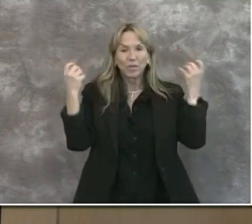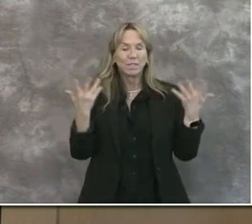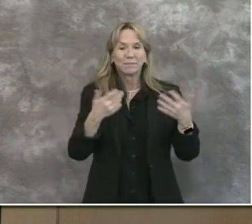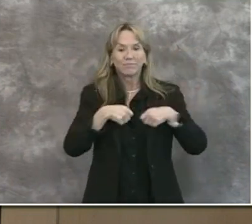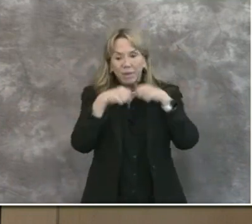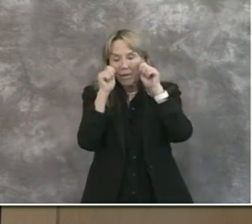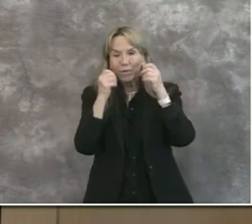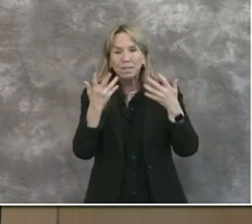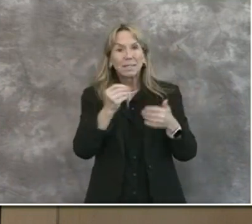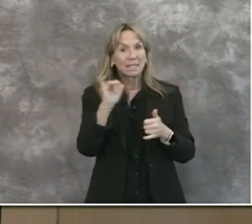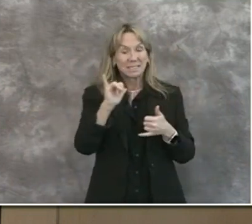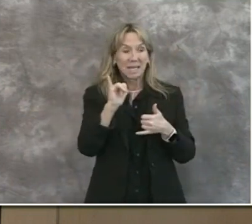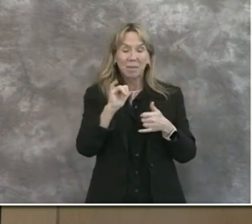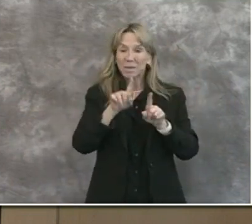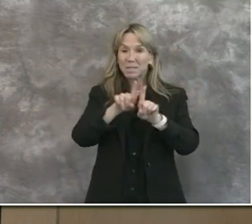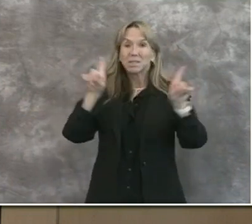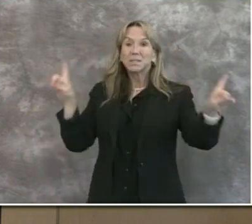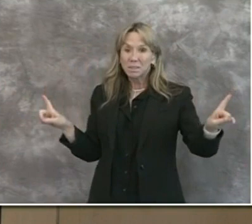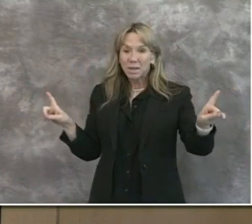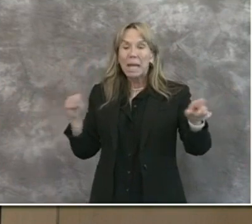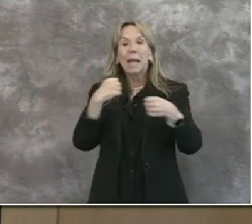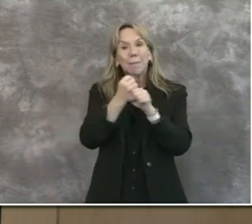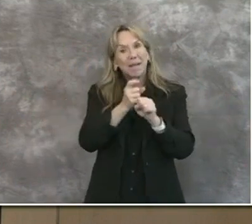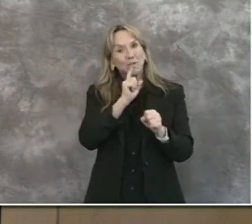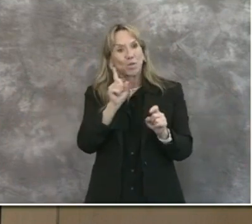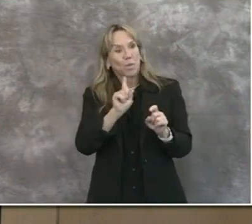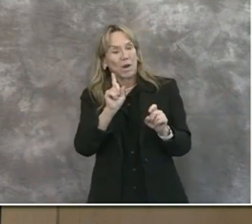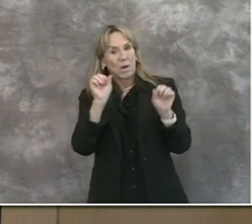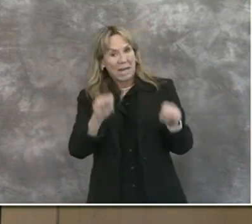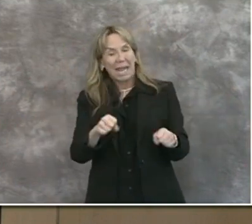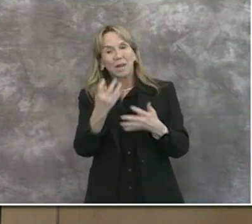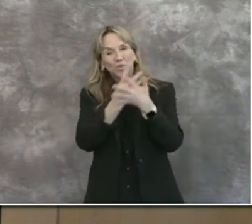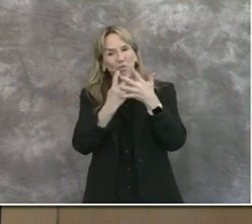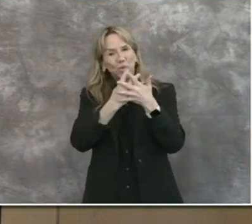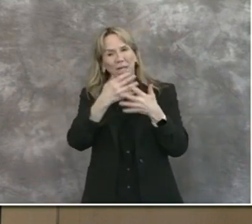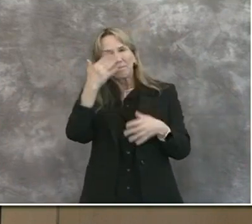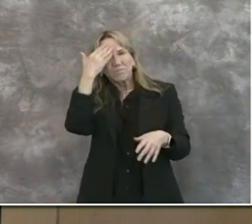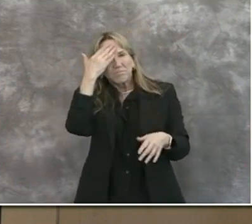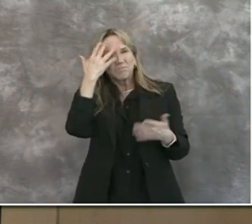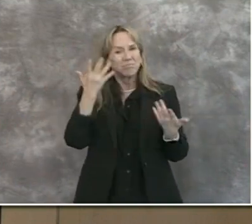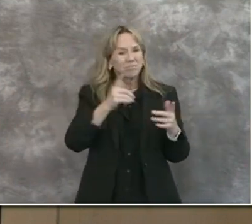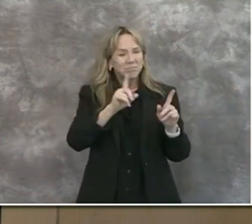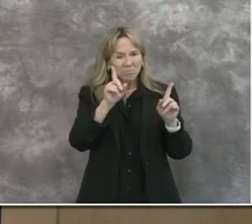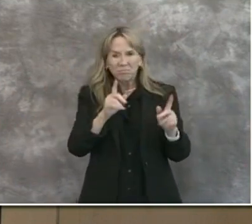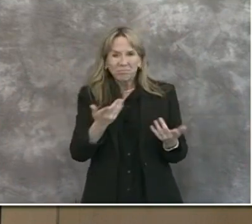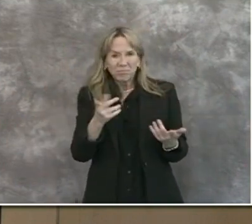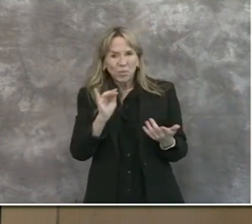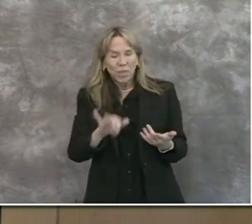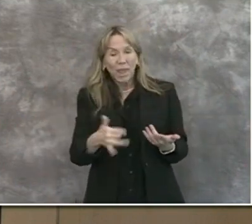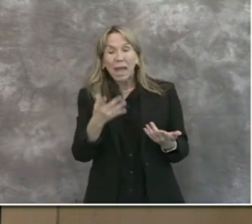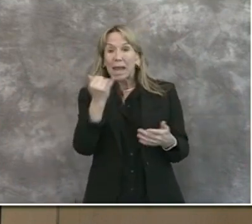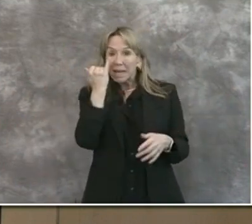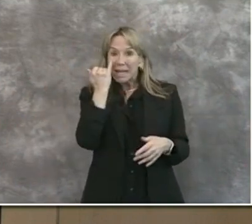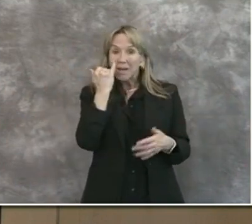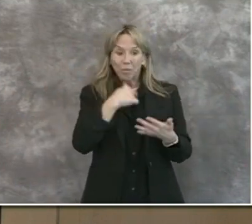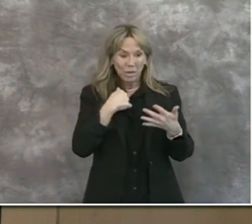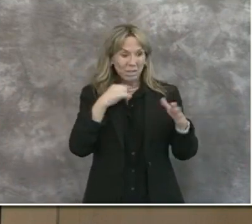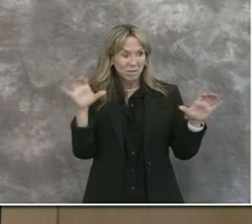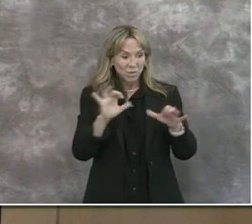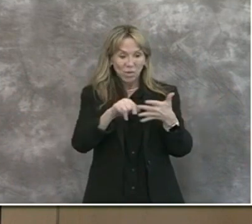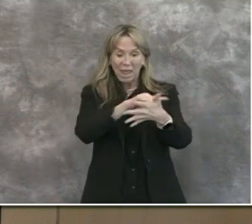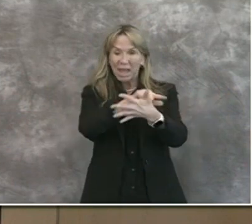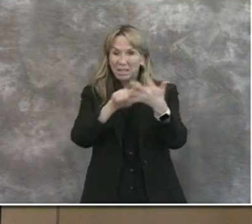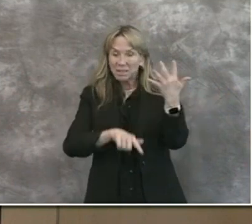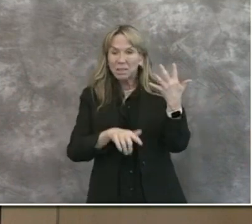social distancing and screenings where appropriate. Remember that practicing these strategies